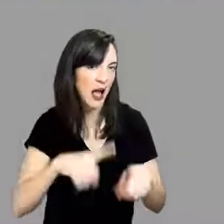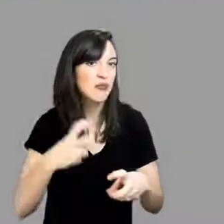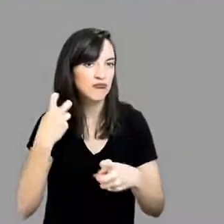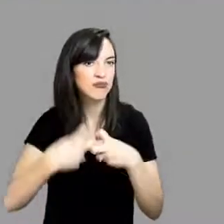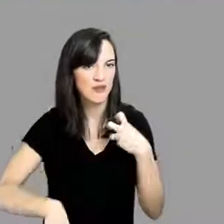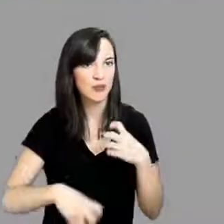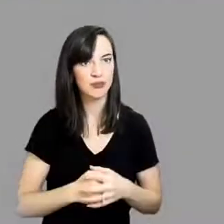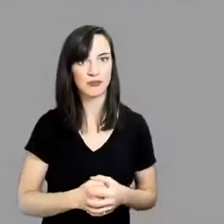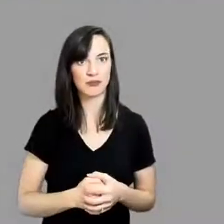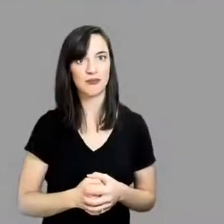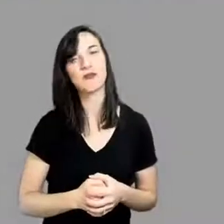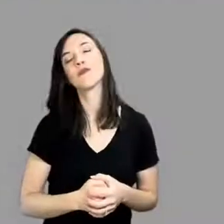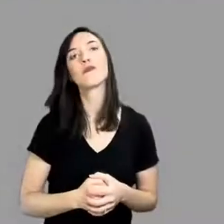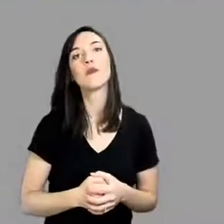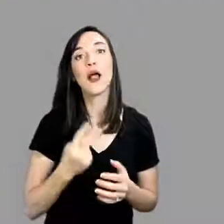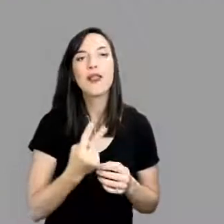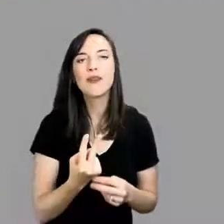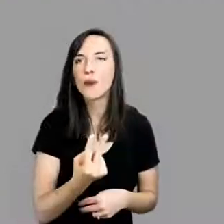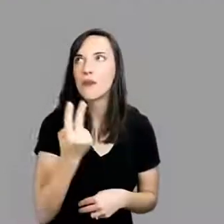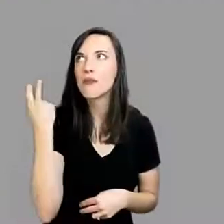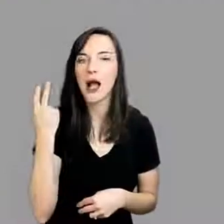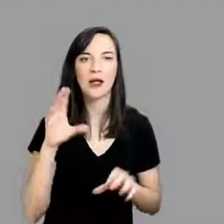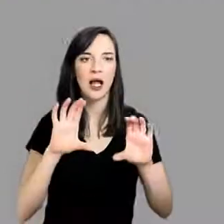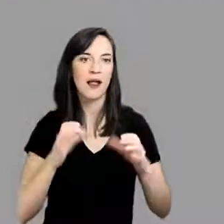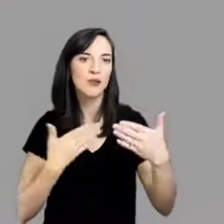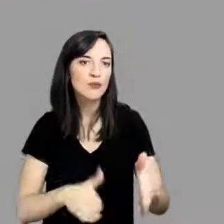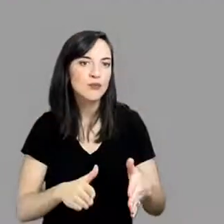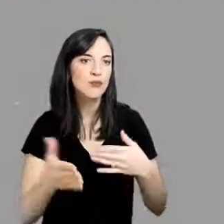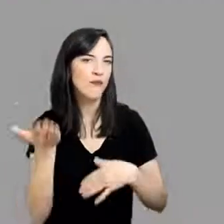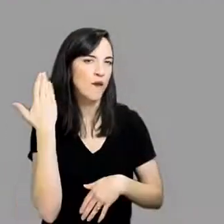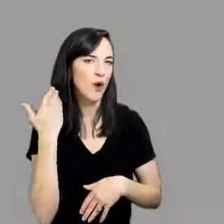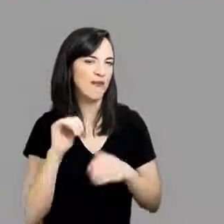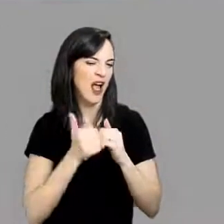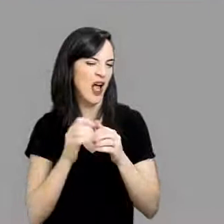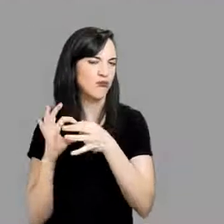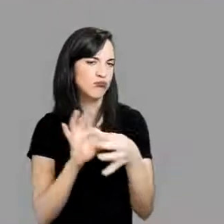Regarding this standard, let's think back to the classroom we saw earlier.